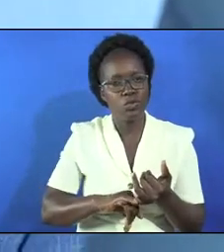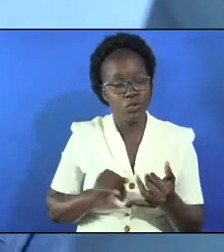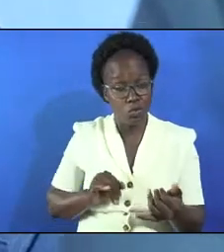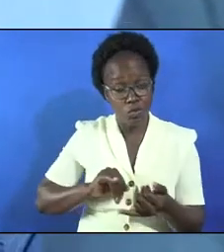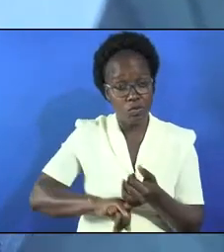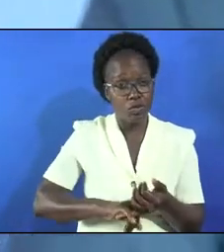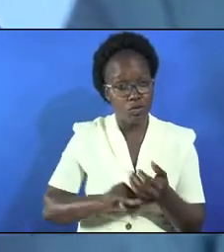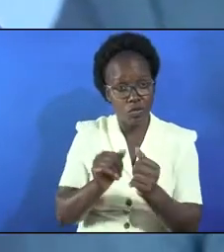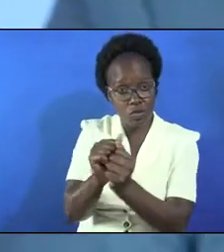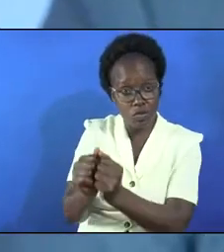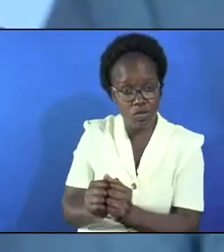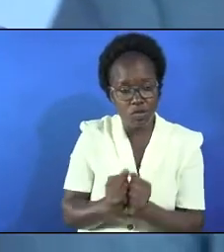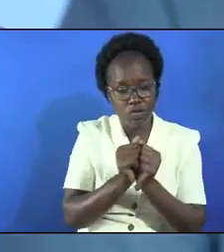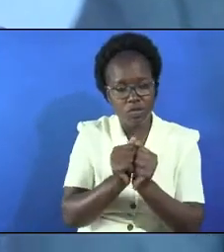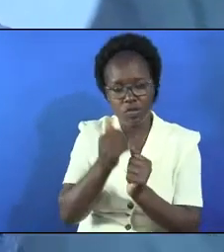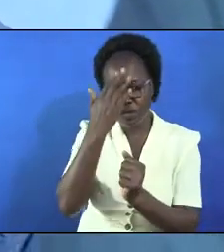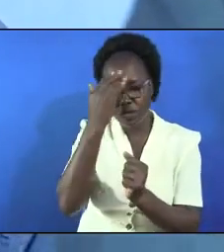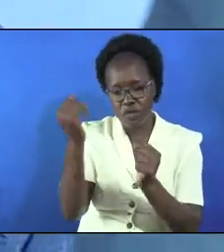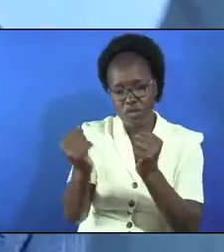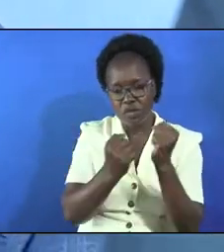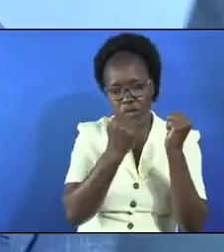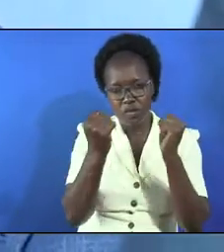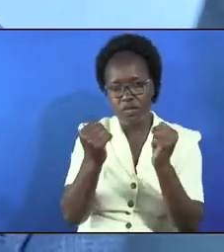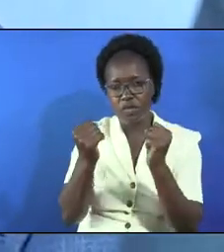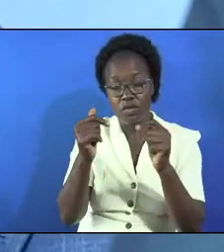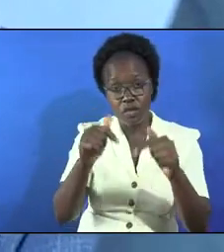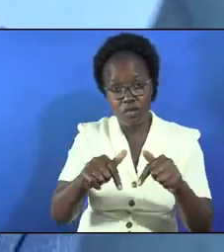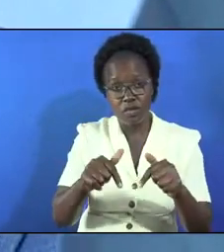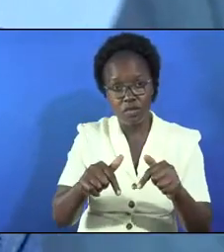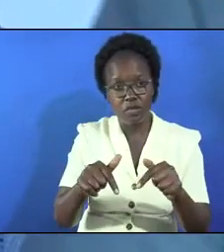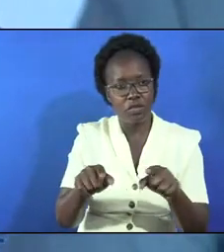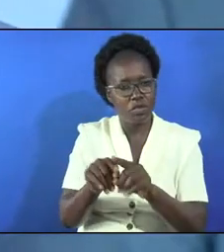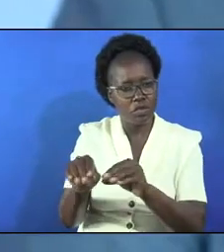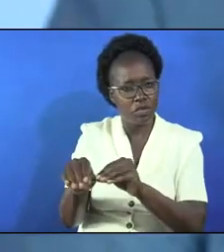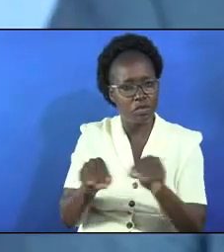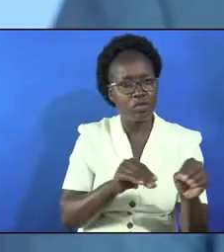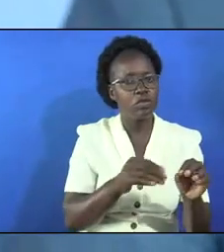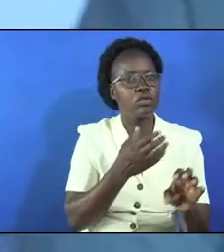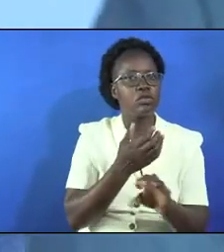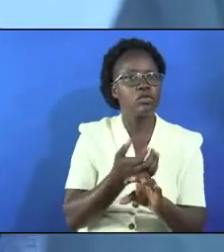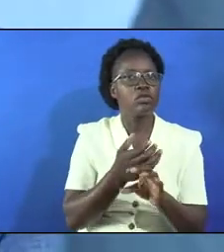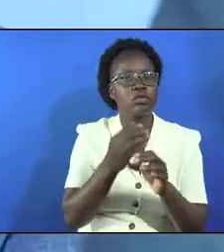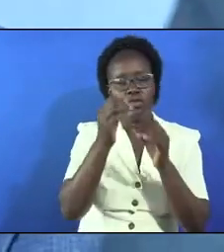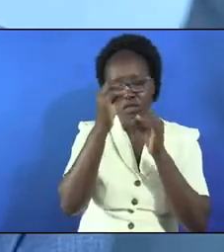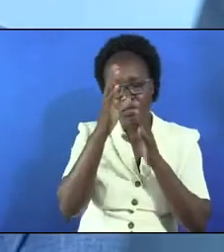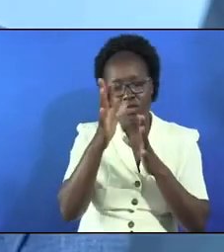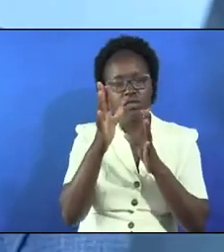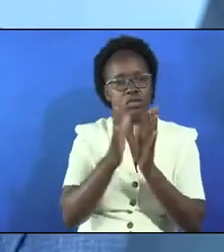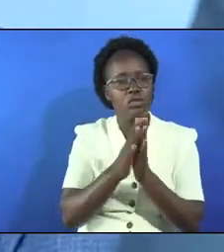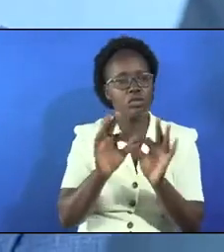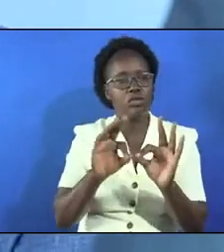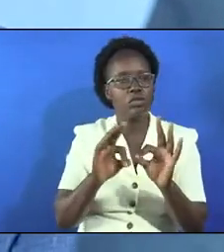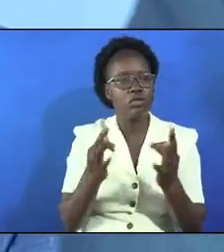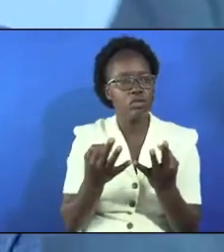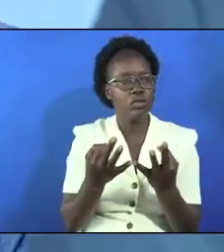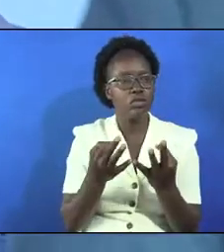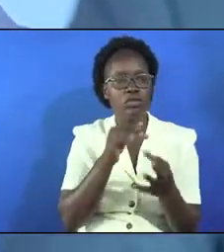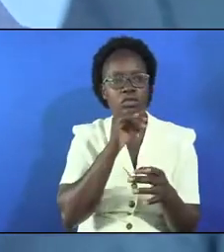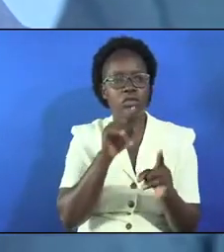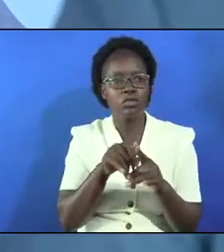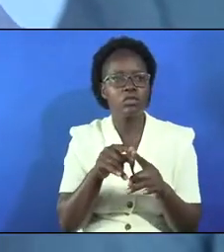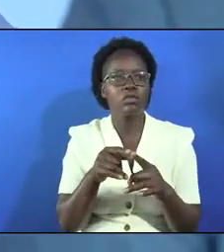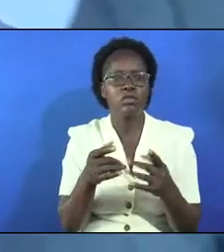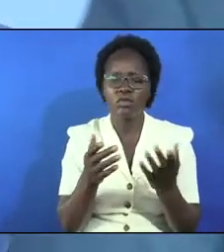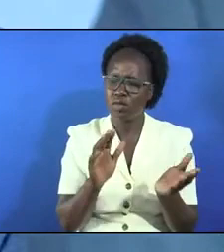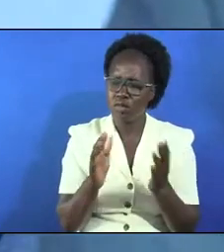wives together because you are powerful today still removing stones father father the families where our brothers